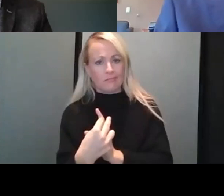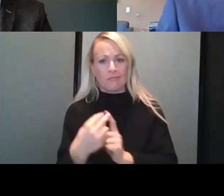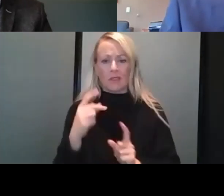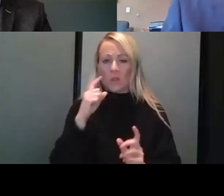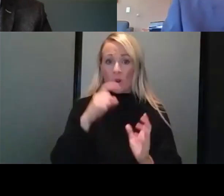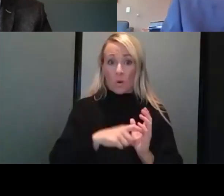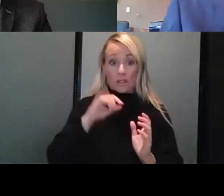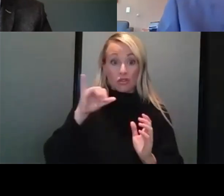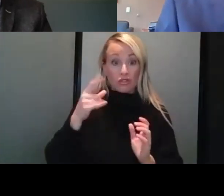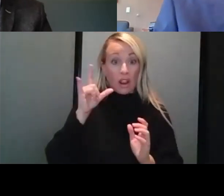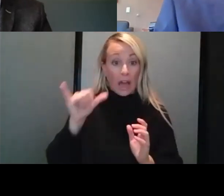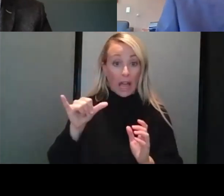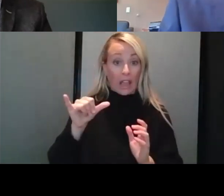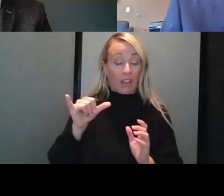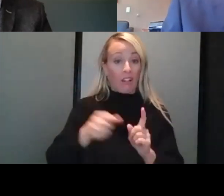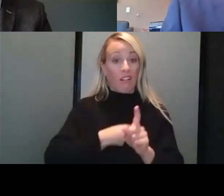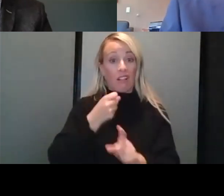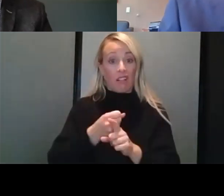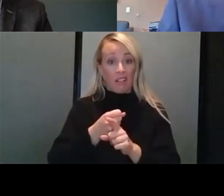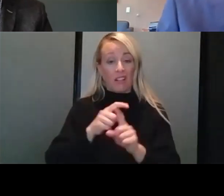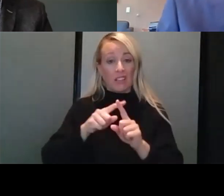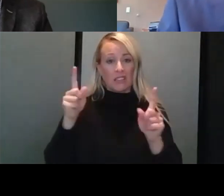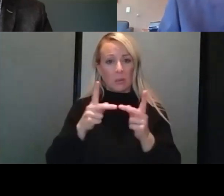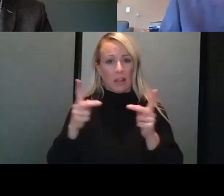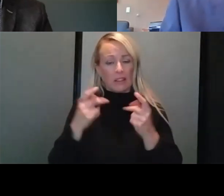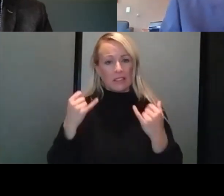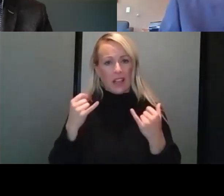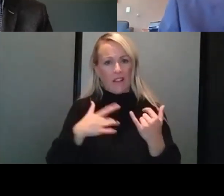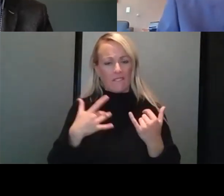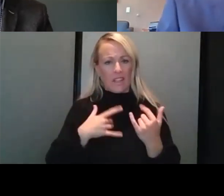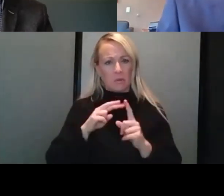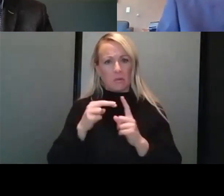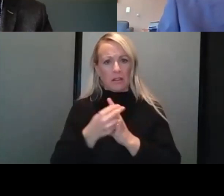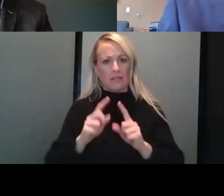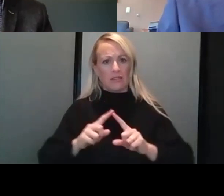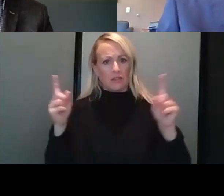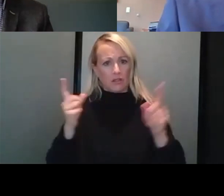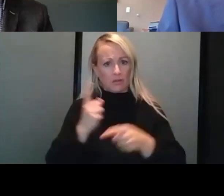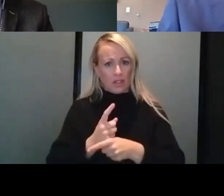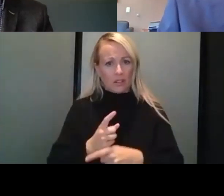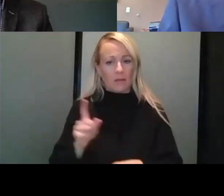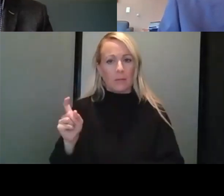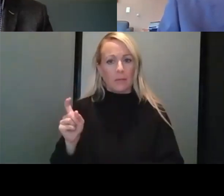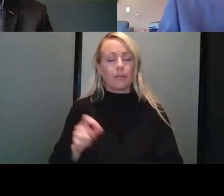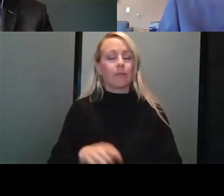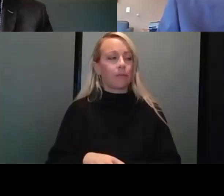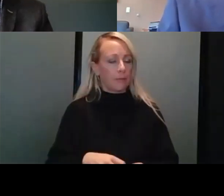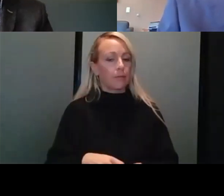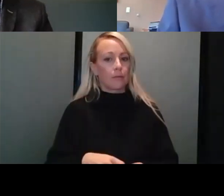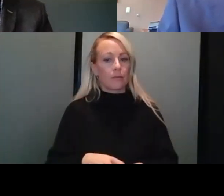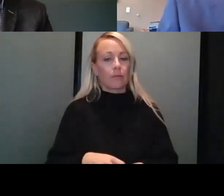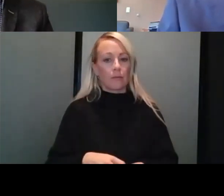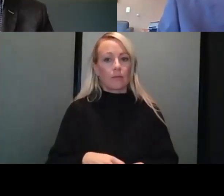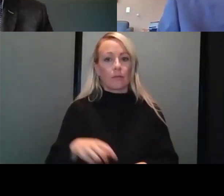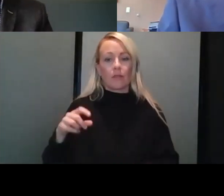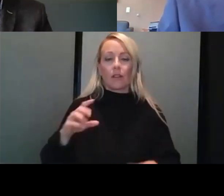not where we're at now as a community? Well, there's a lot of work on going with Delta,